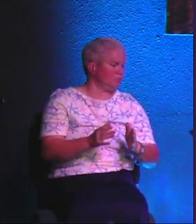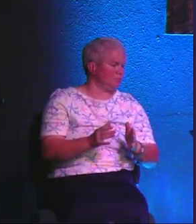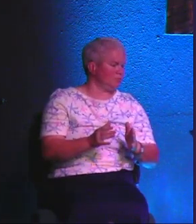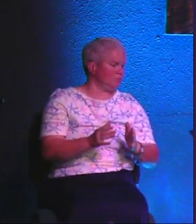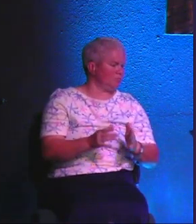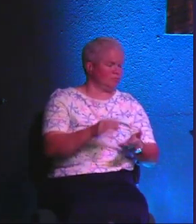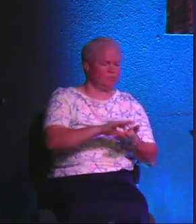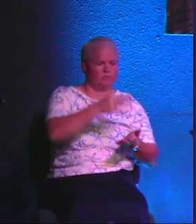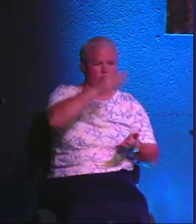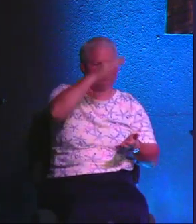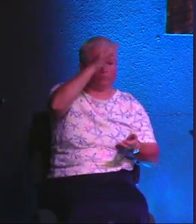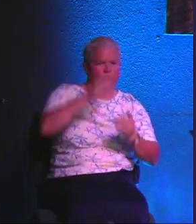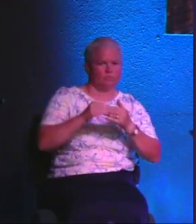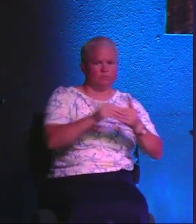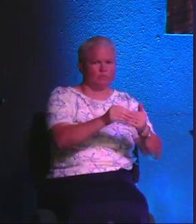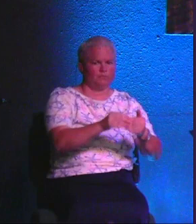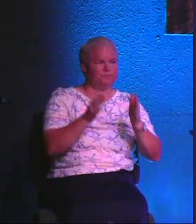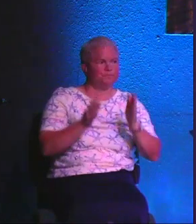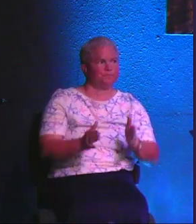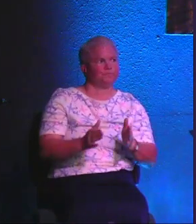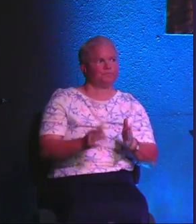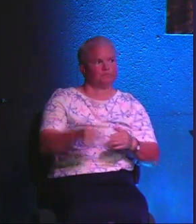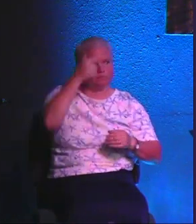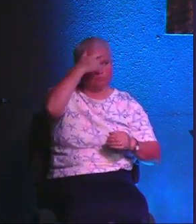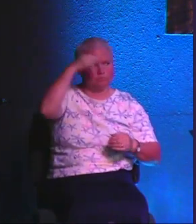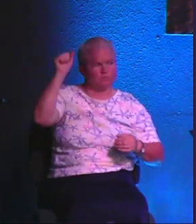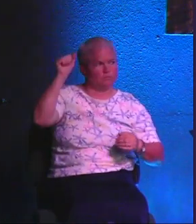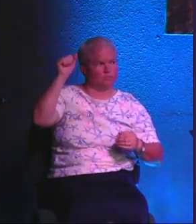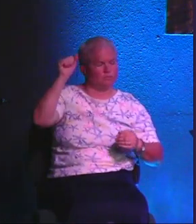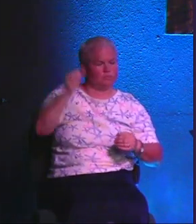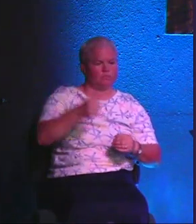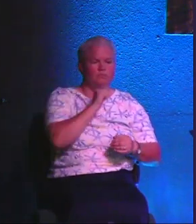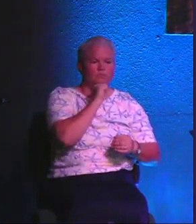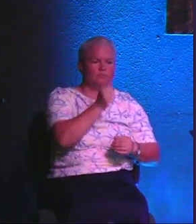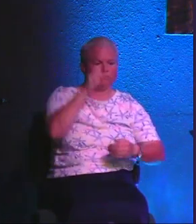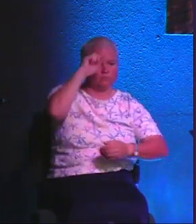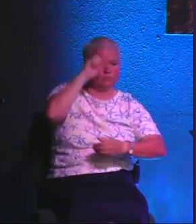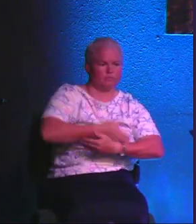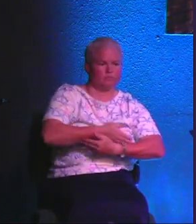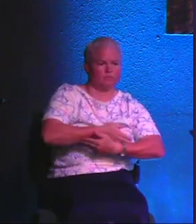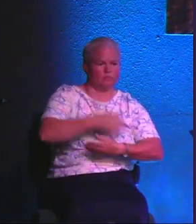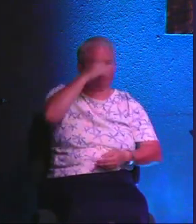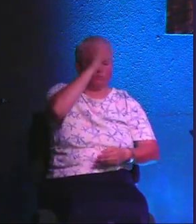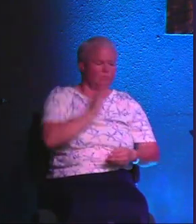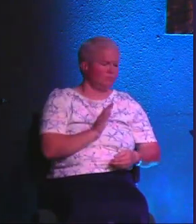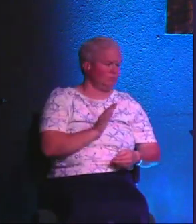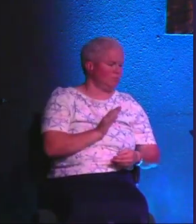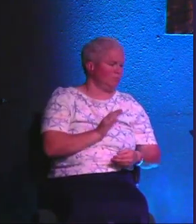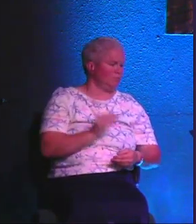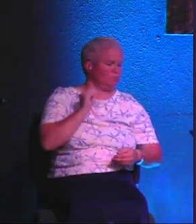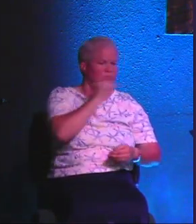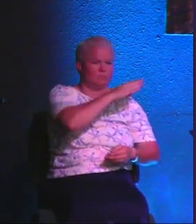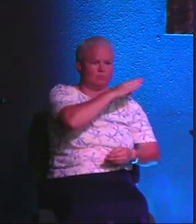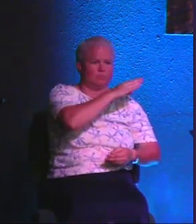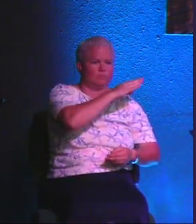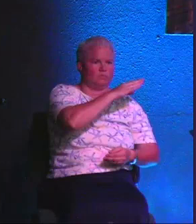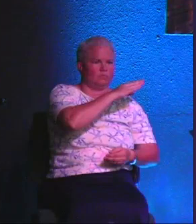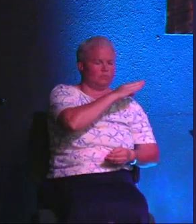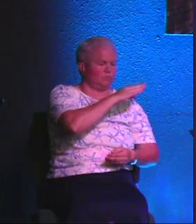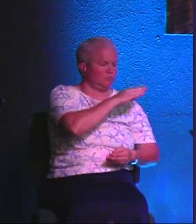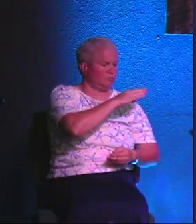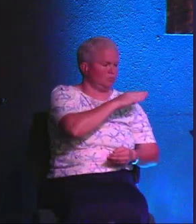not a great spiritual leader, simply because if he is not the son of God, he's a liar,